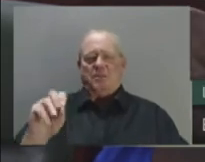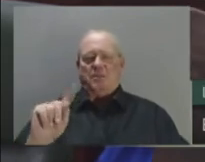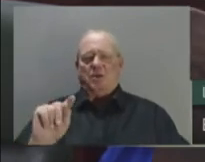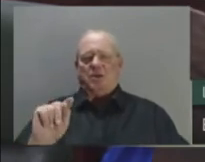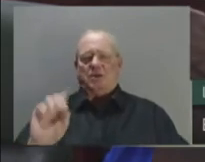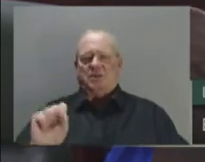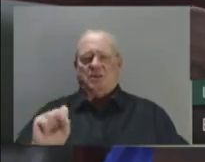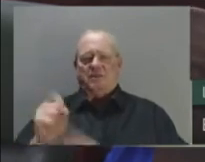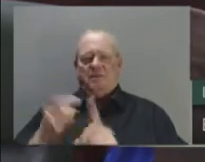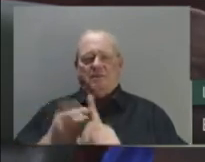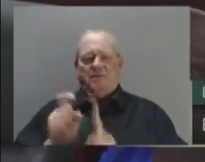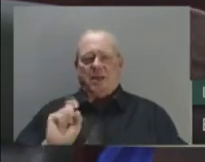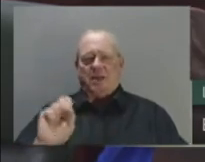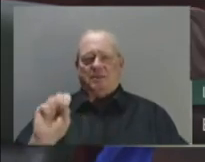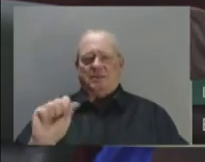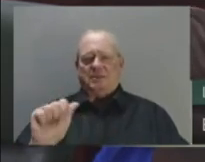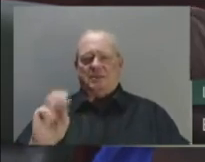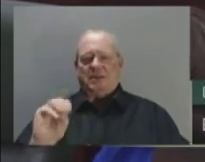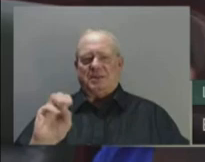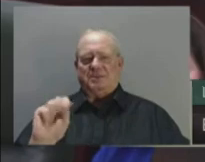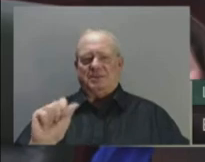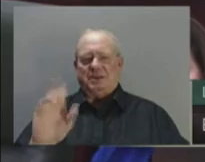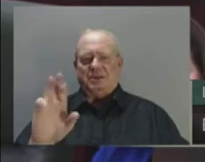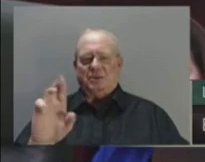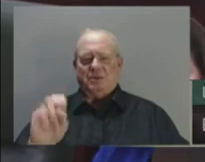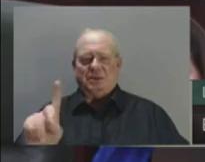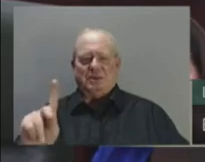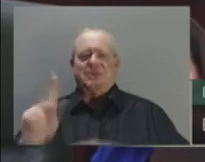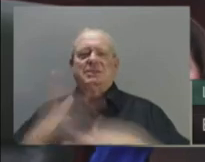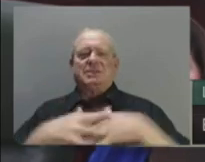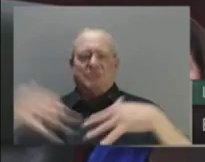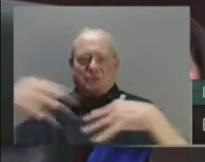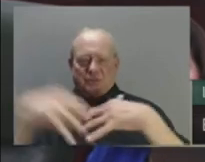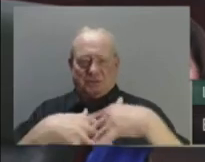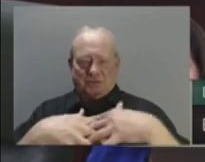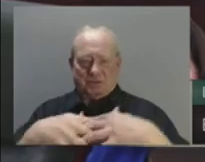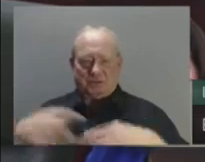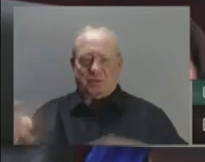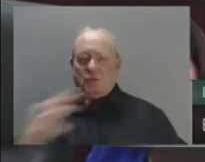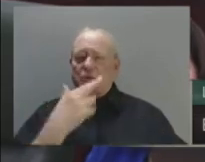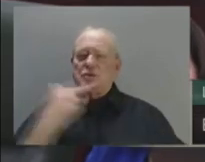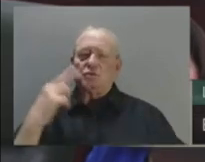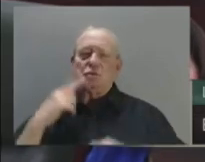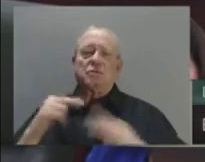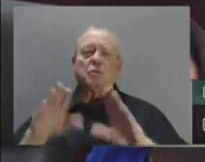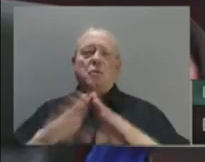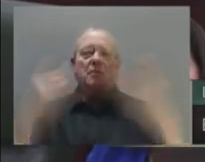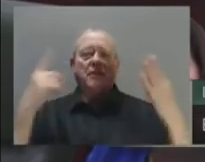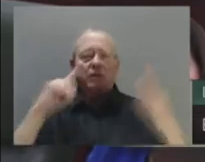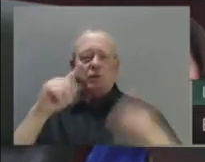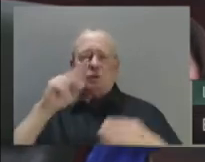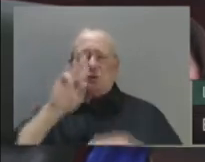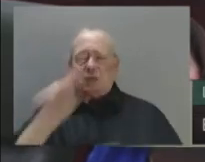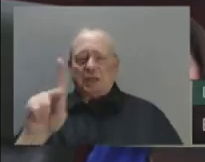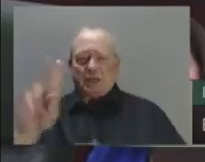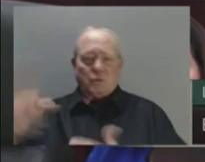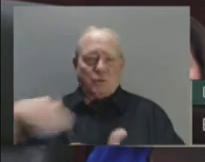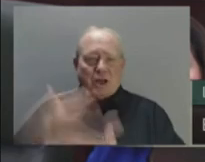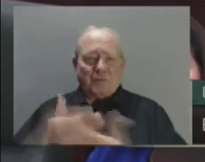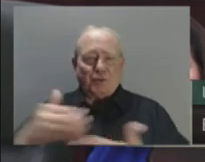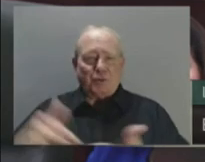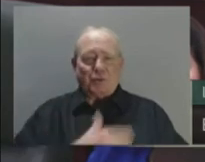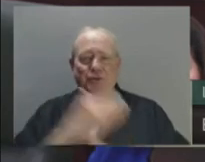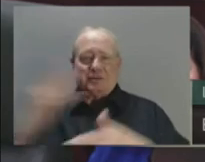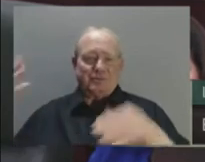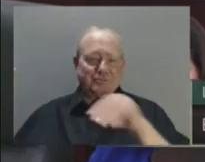newcomers. Like those from an Edmonton youth group who prepared a traditional Lebanese meal and care package for members of Edmonton's